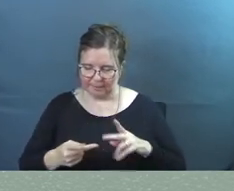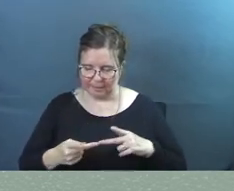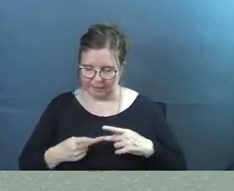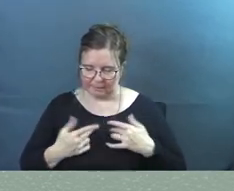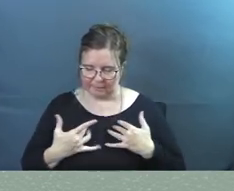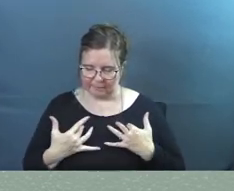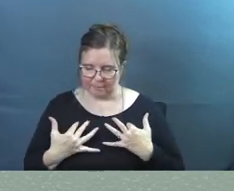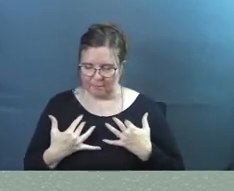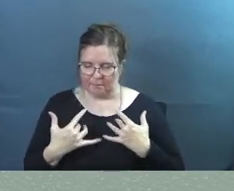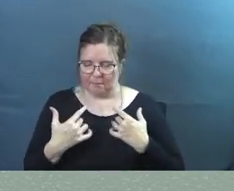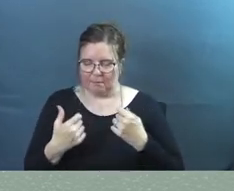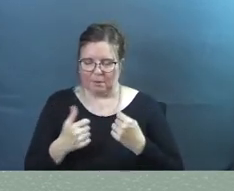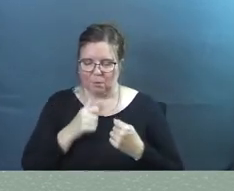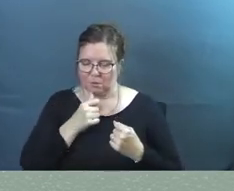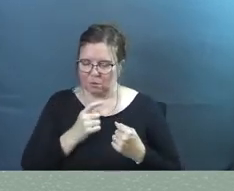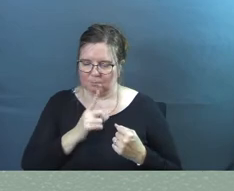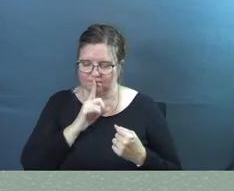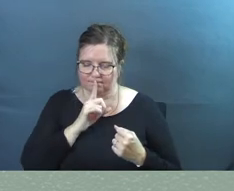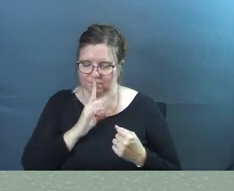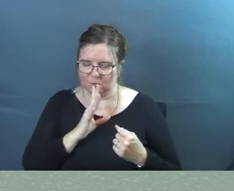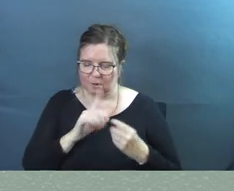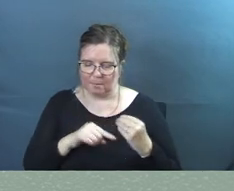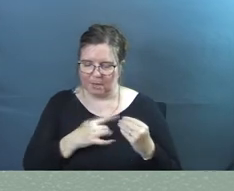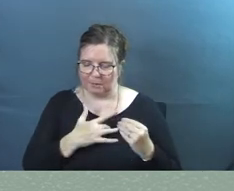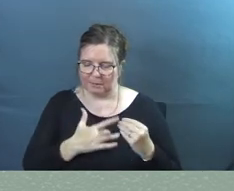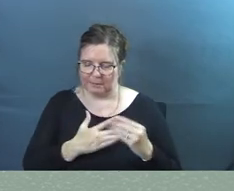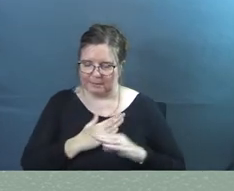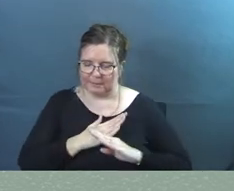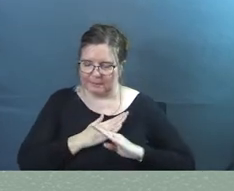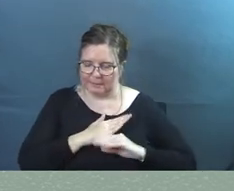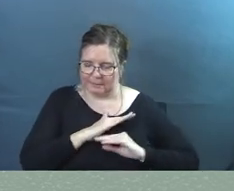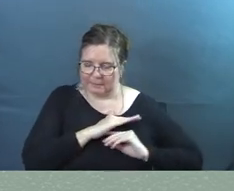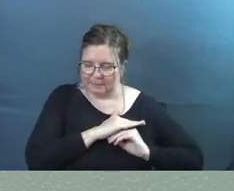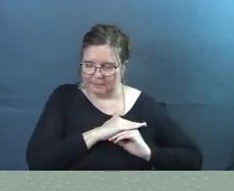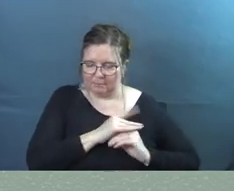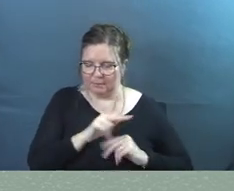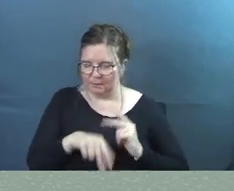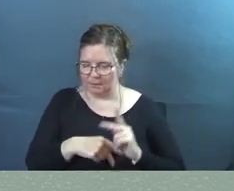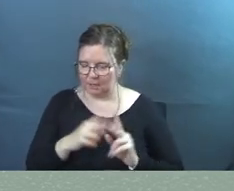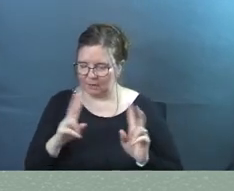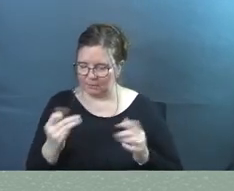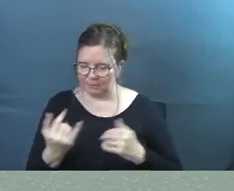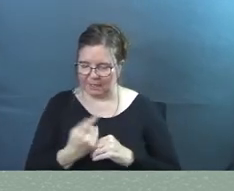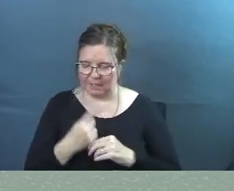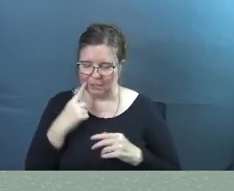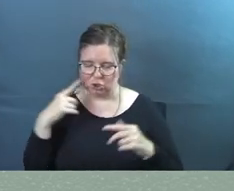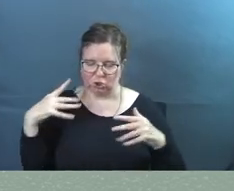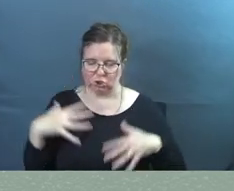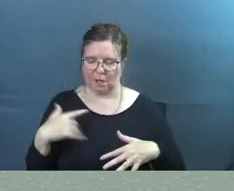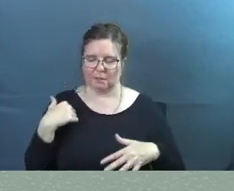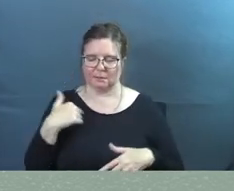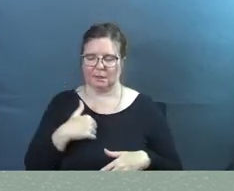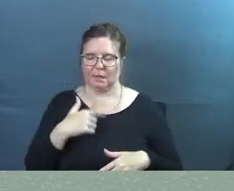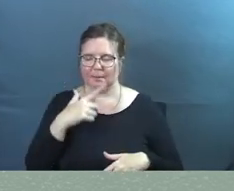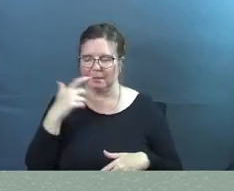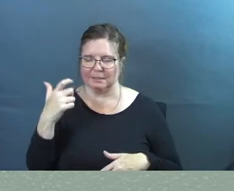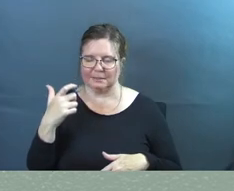that we don't talk about very much God this kind of a topic today Lord it shocks us because